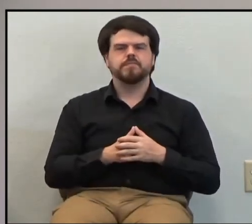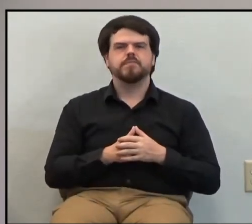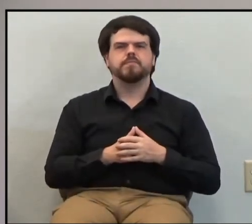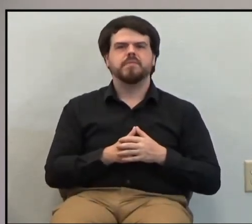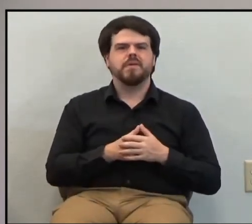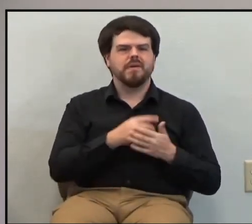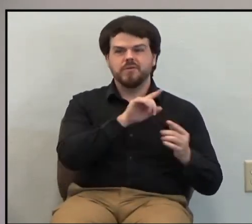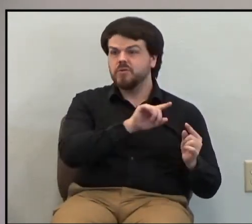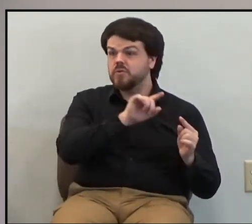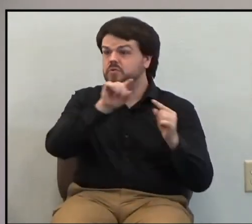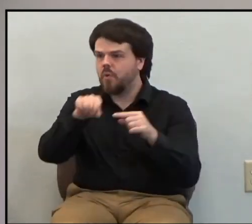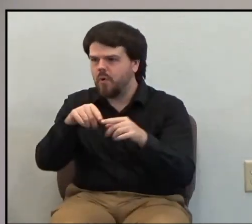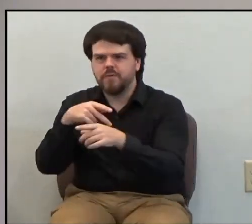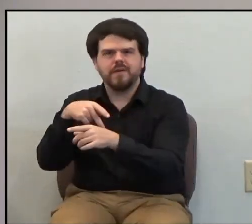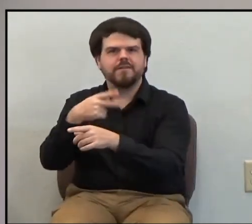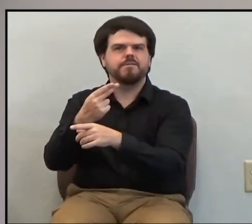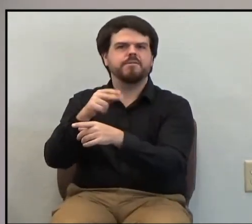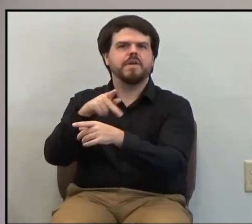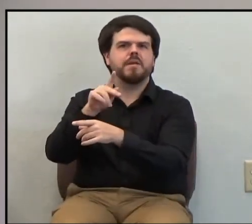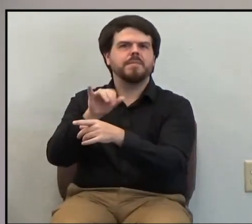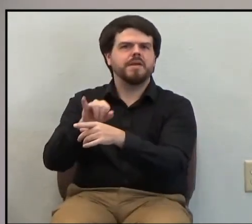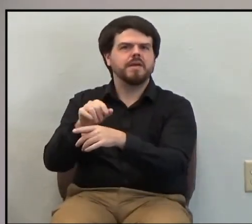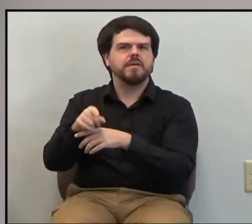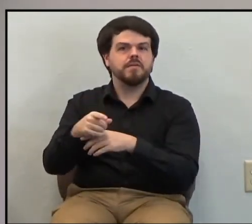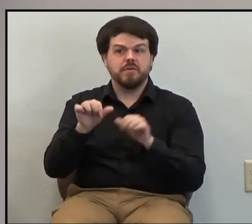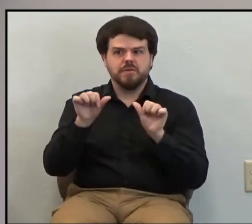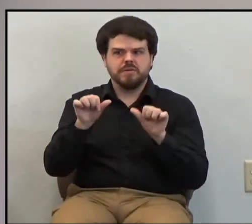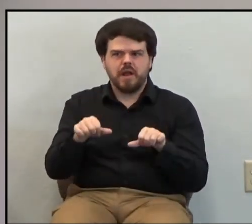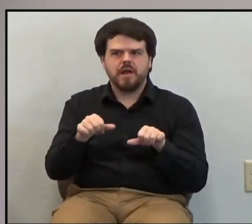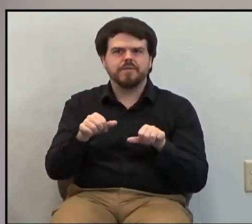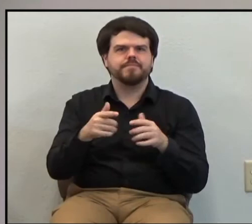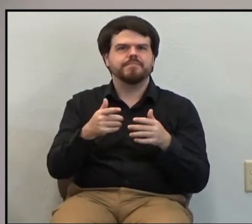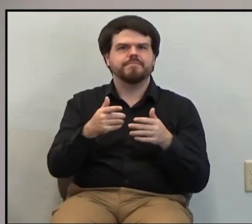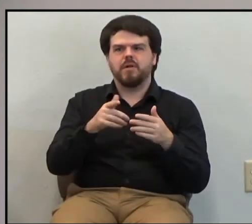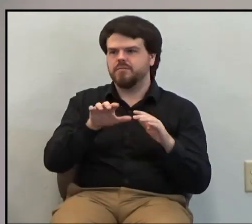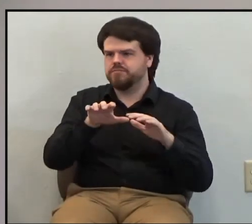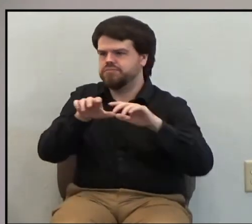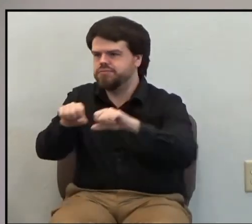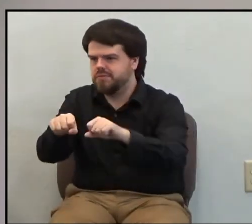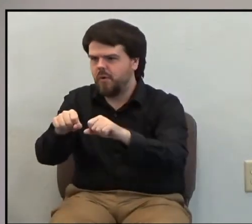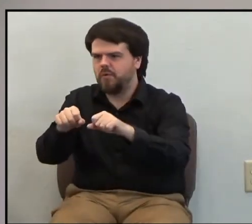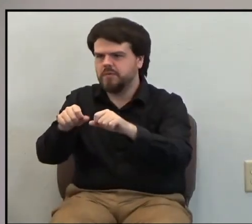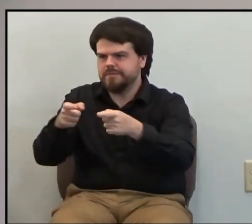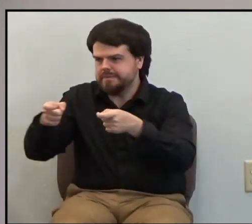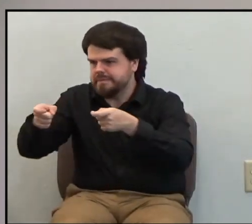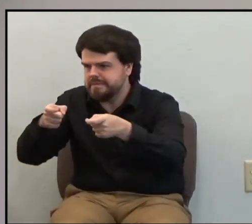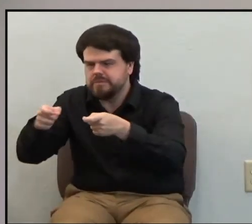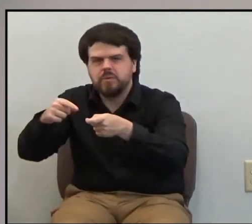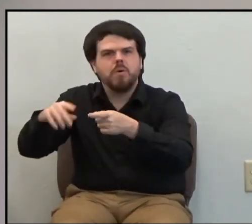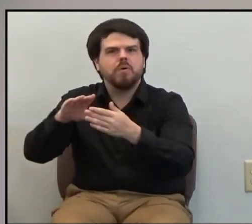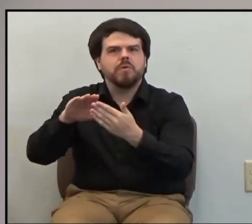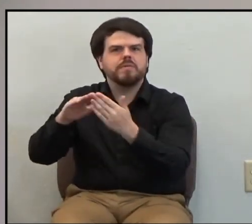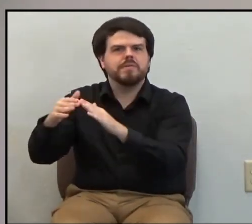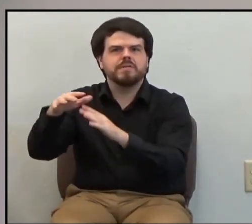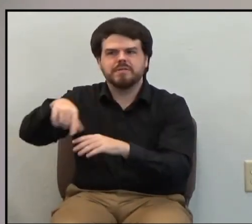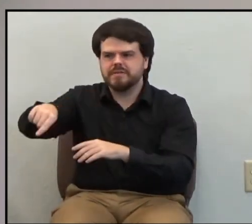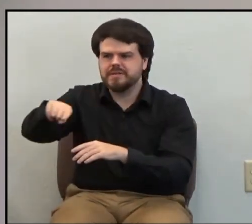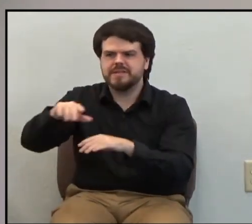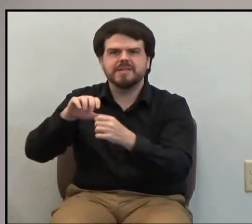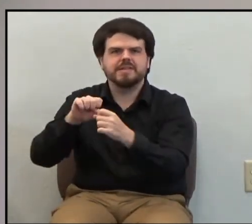to go to Philippi or even to be able to handle the situation there, to teach them,